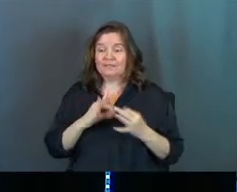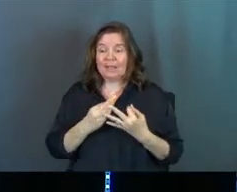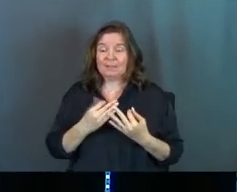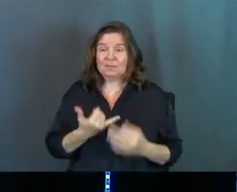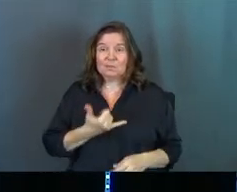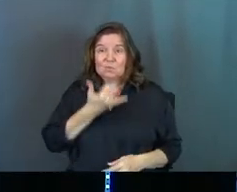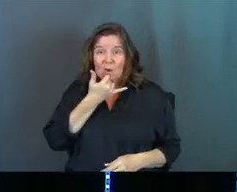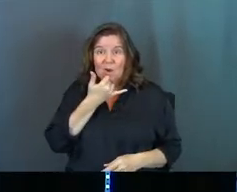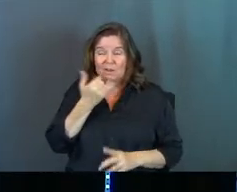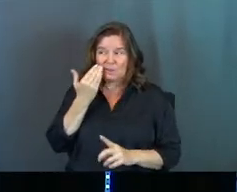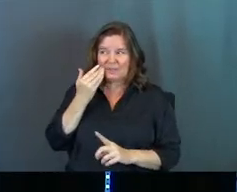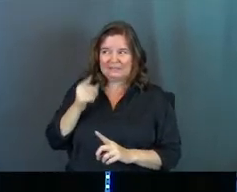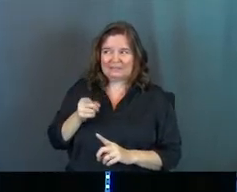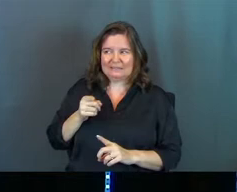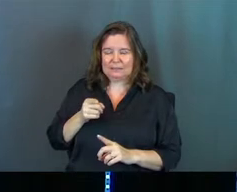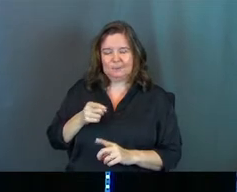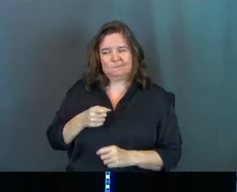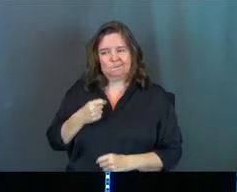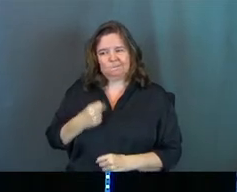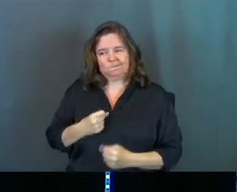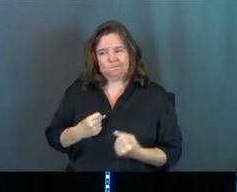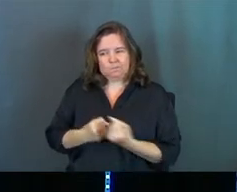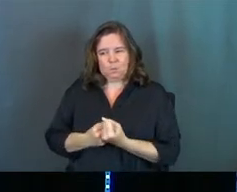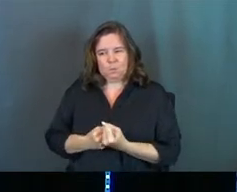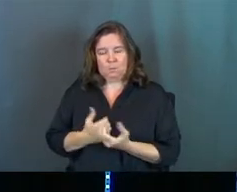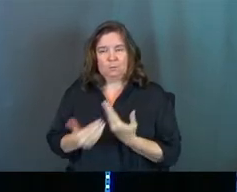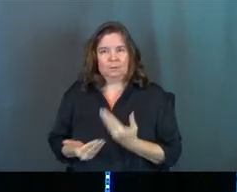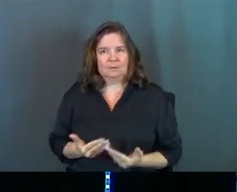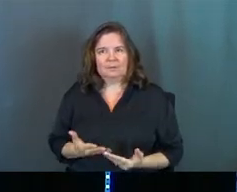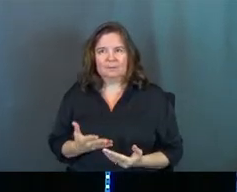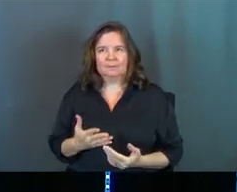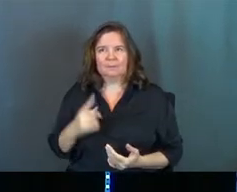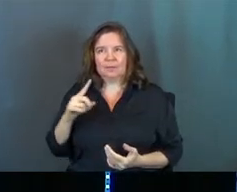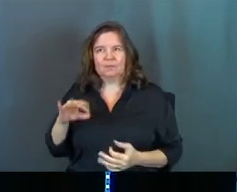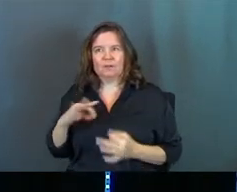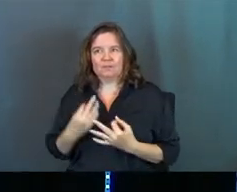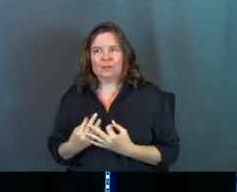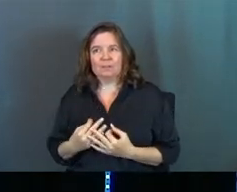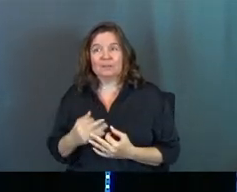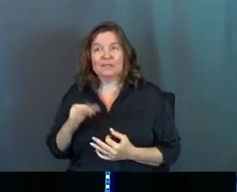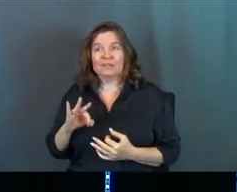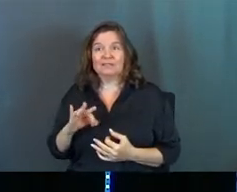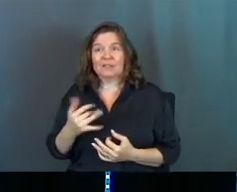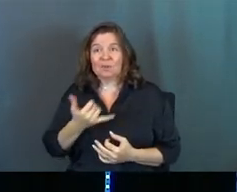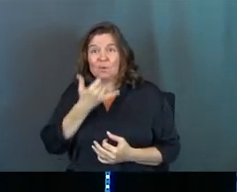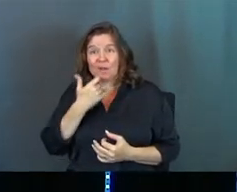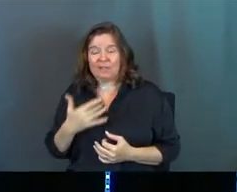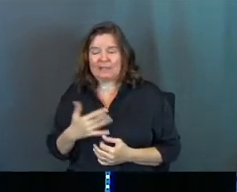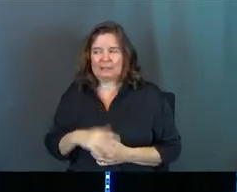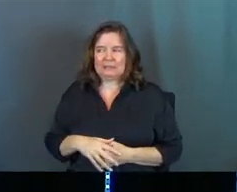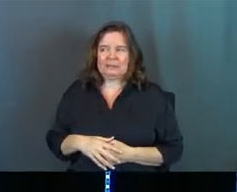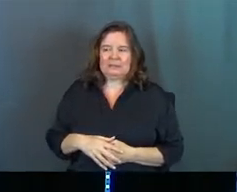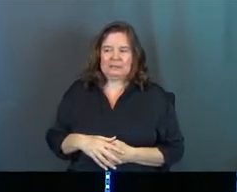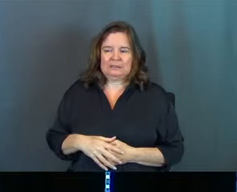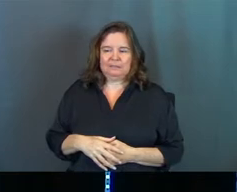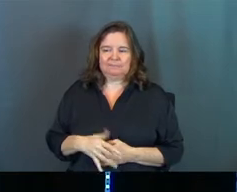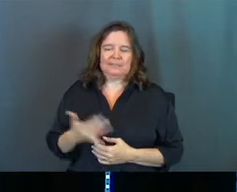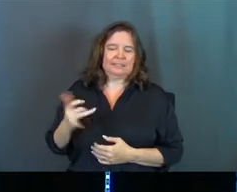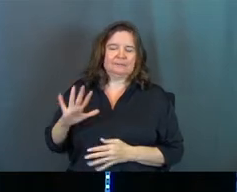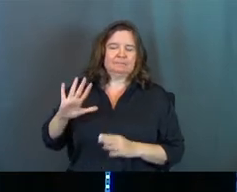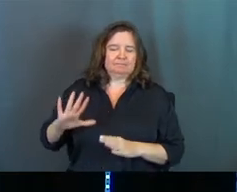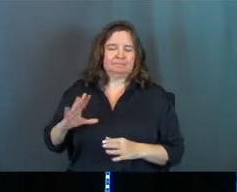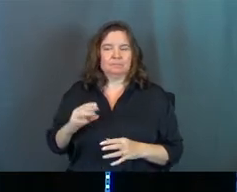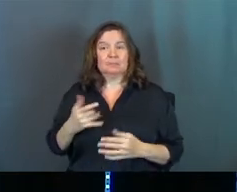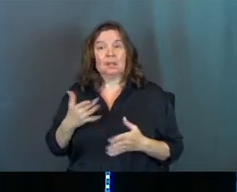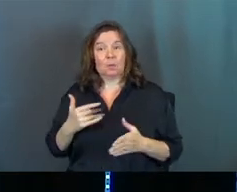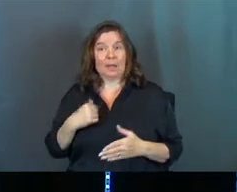family is wrong and you know it, family. You know what I'm saying? Like, be there for family. Even if they did the wrong thing, you're like, oh, well, still my,